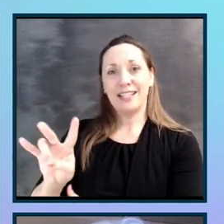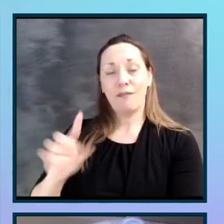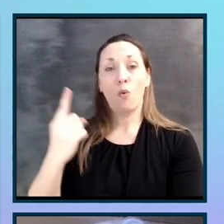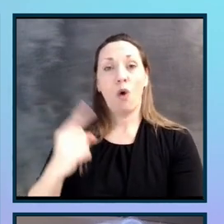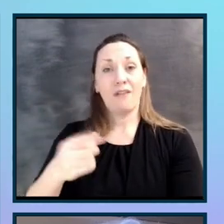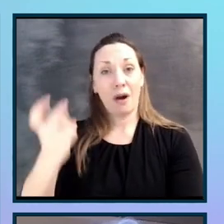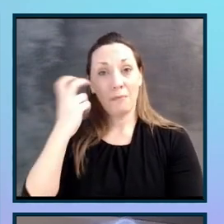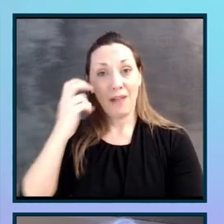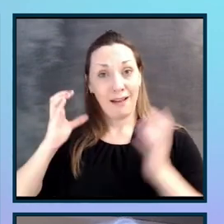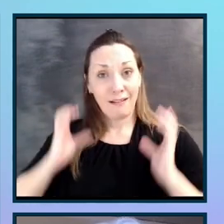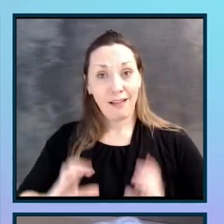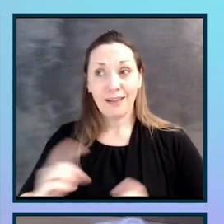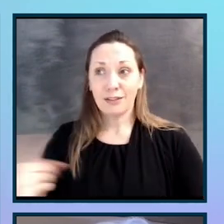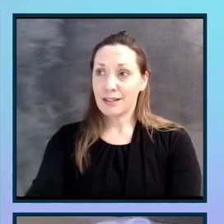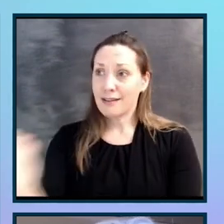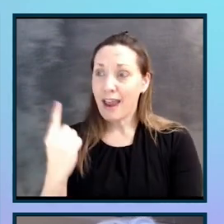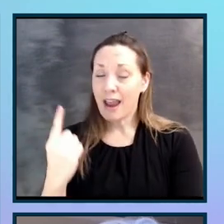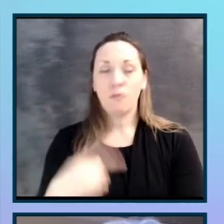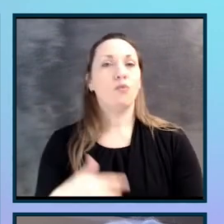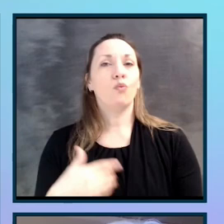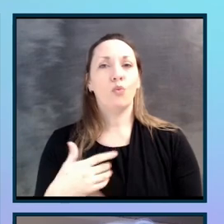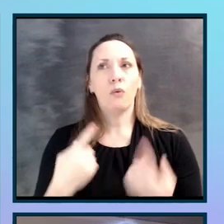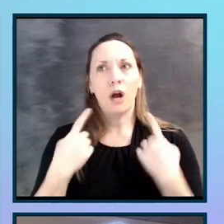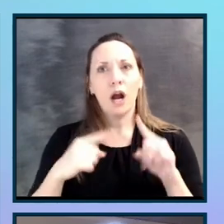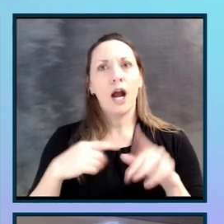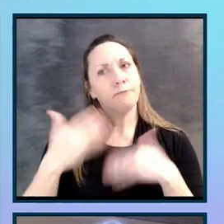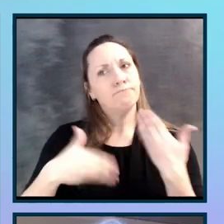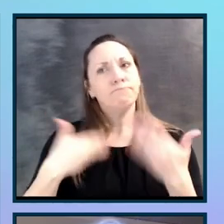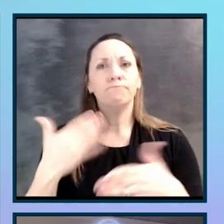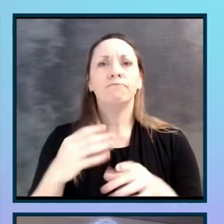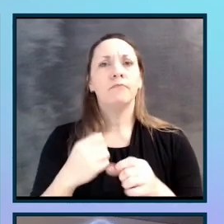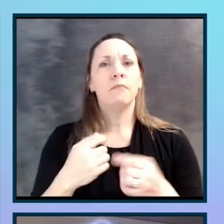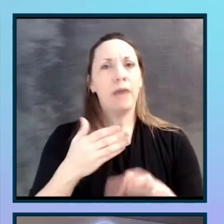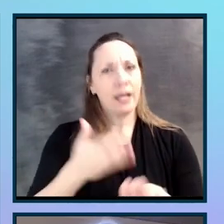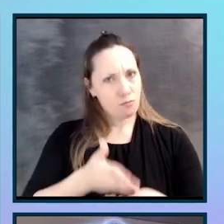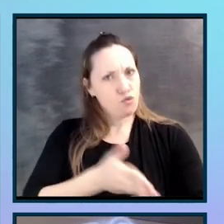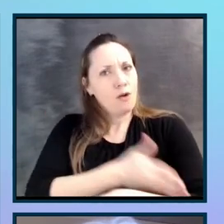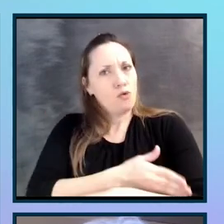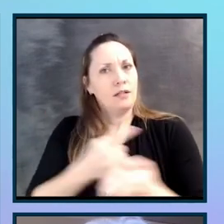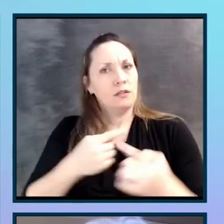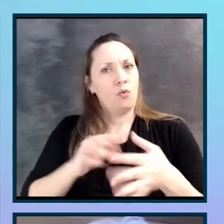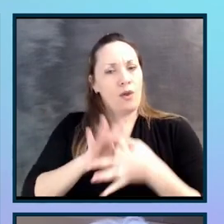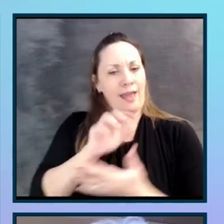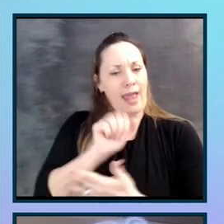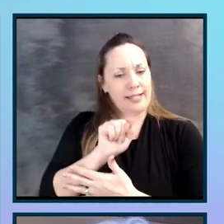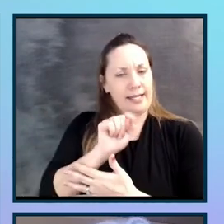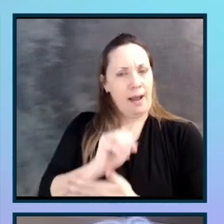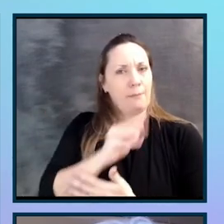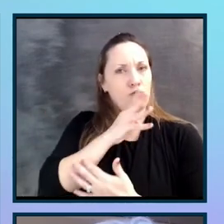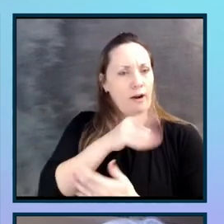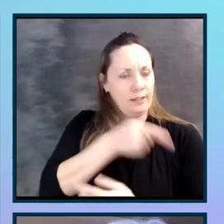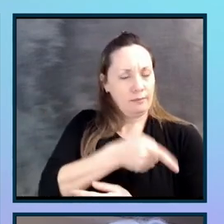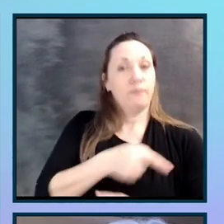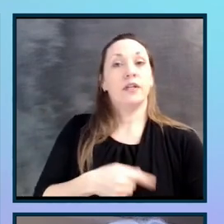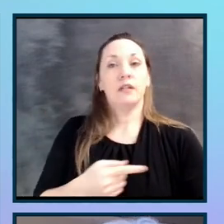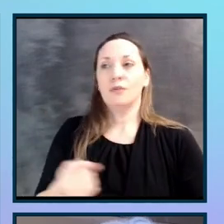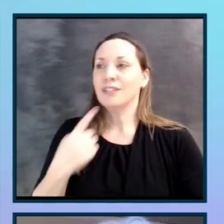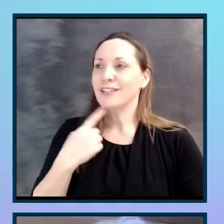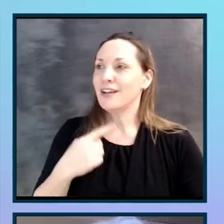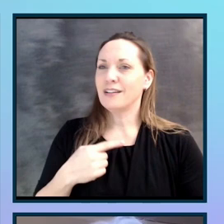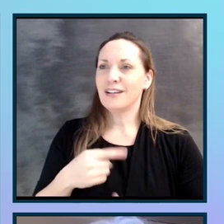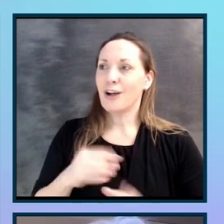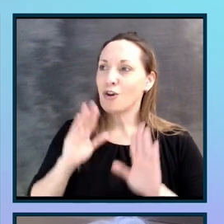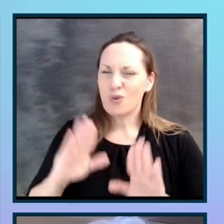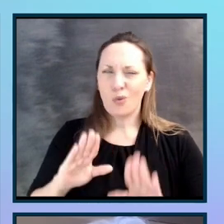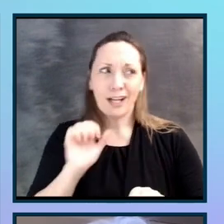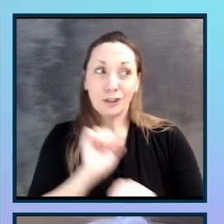one of our blind clients came to us, we were making progress on the ATMs, and they said, you know, great job, we're getting ATMs,